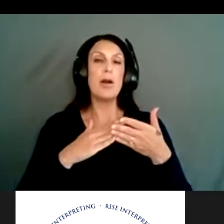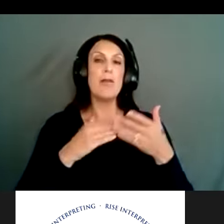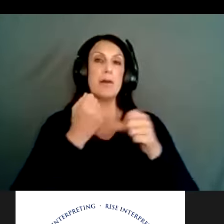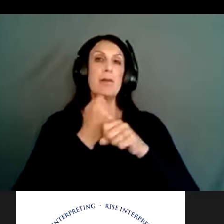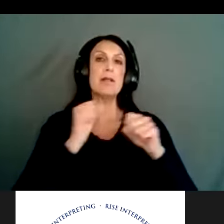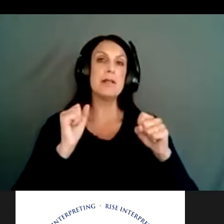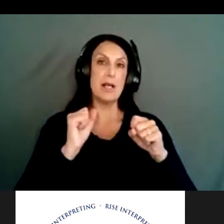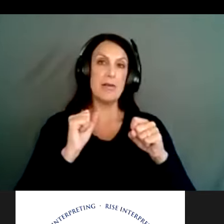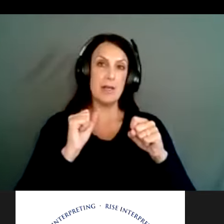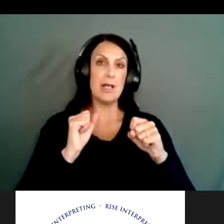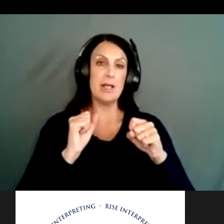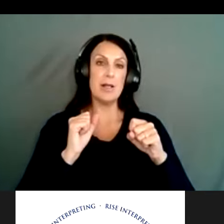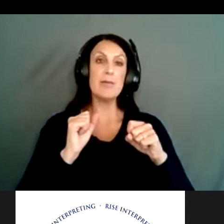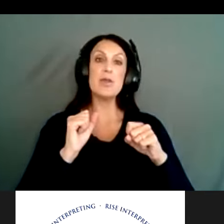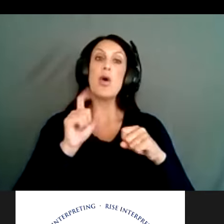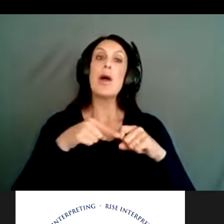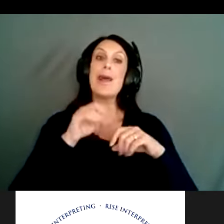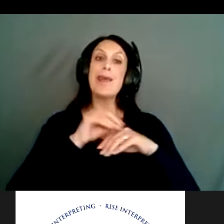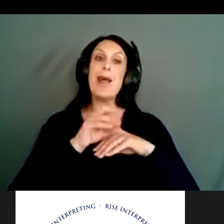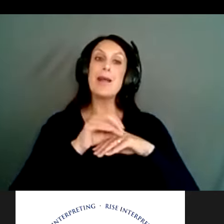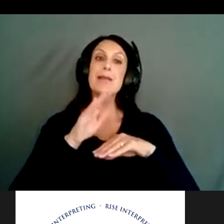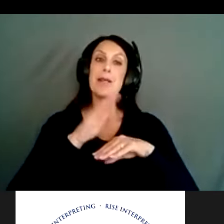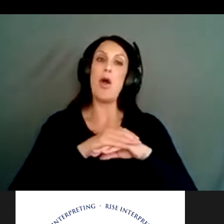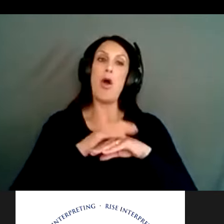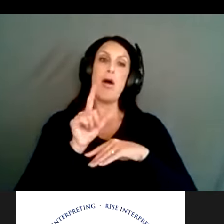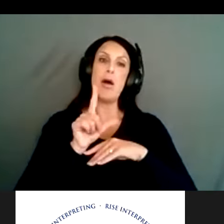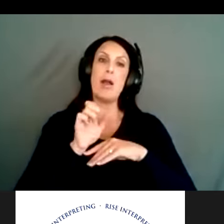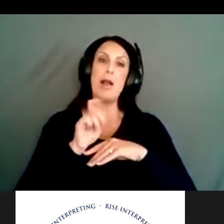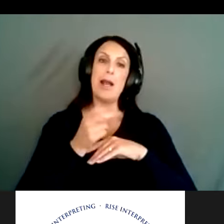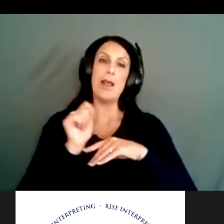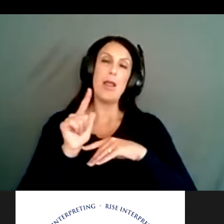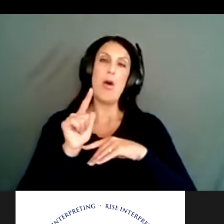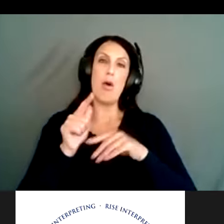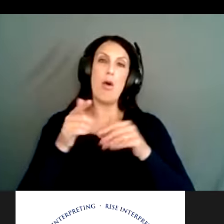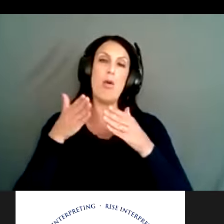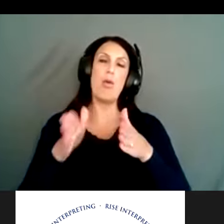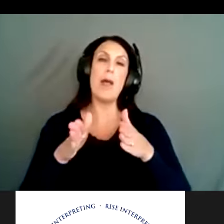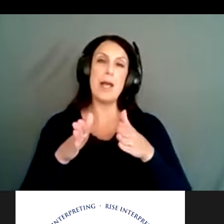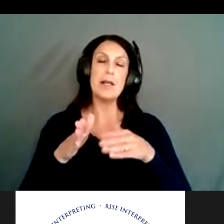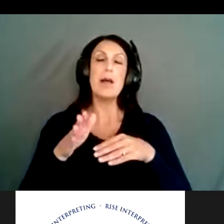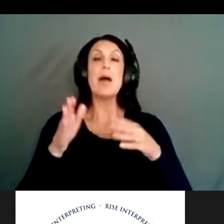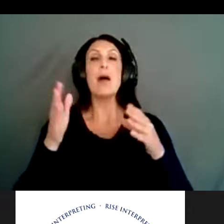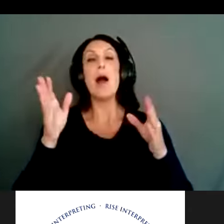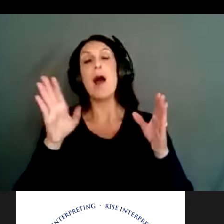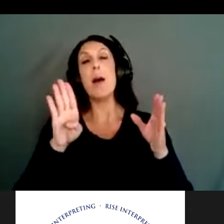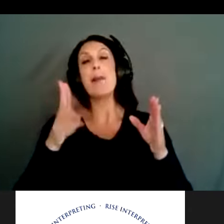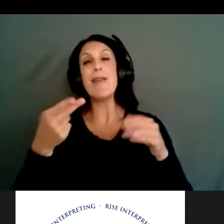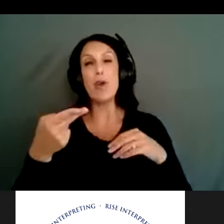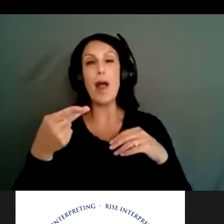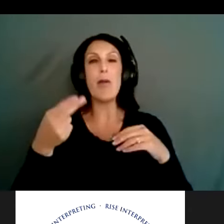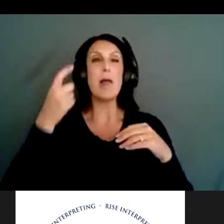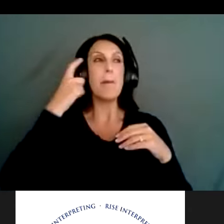is counseling on lethal means. So when someone is connected to someone in health care, behavioral health, mental health professional, we need to be willing and able to have